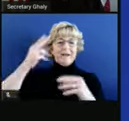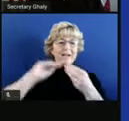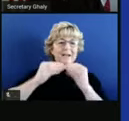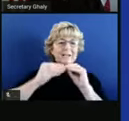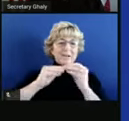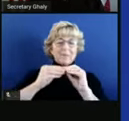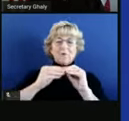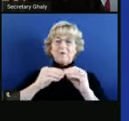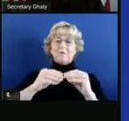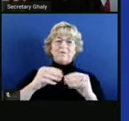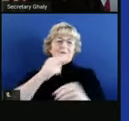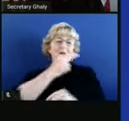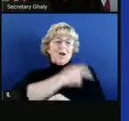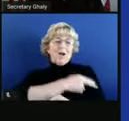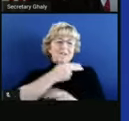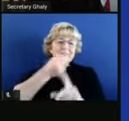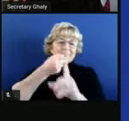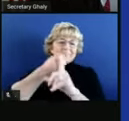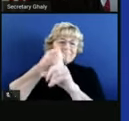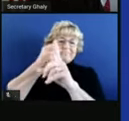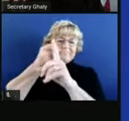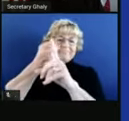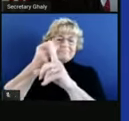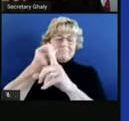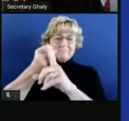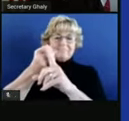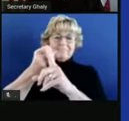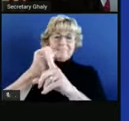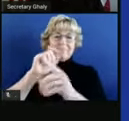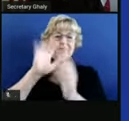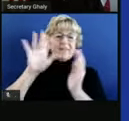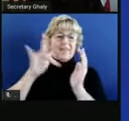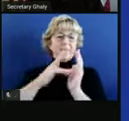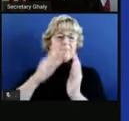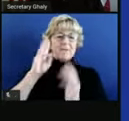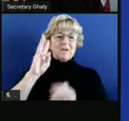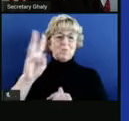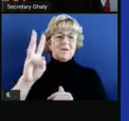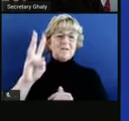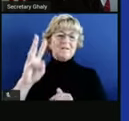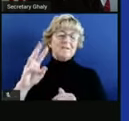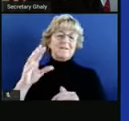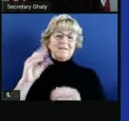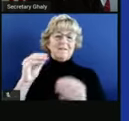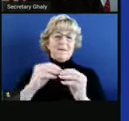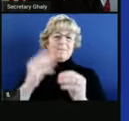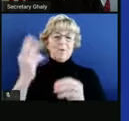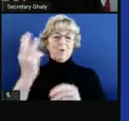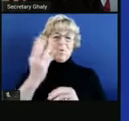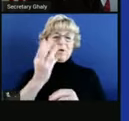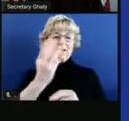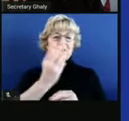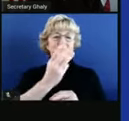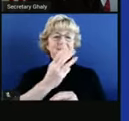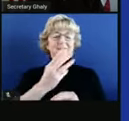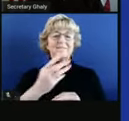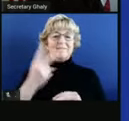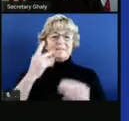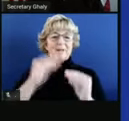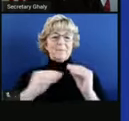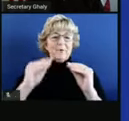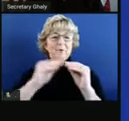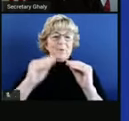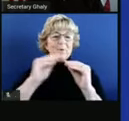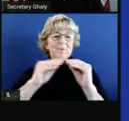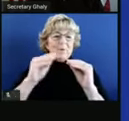level of hospital impact that those Midwest and Western states are beginning to see more and more